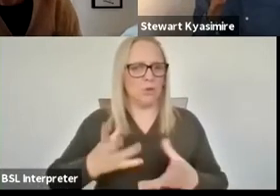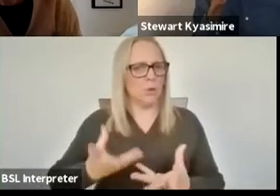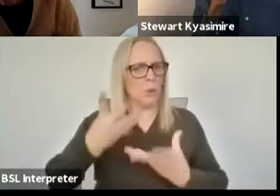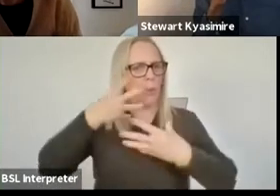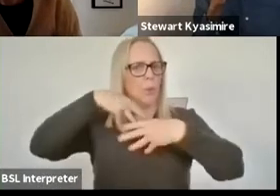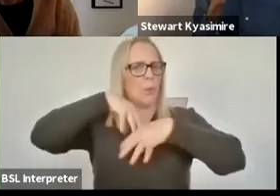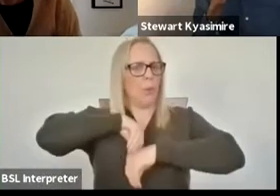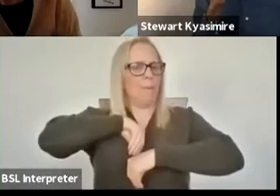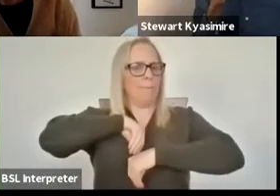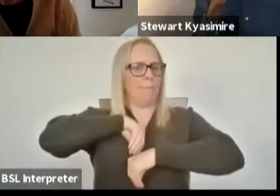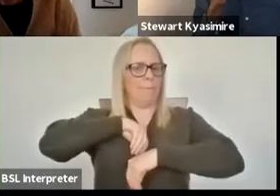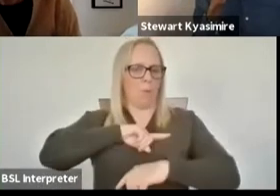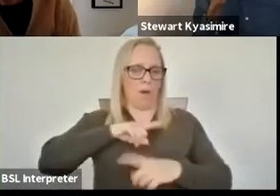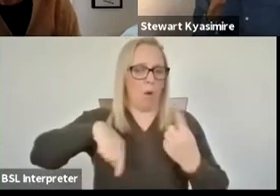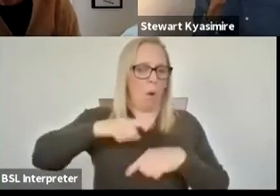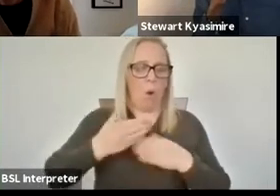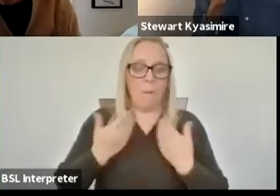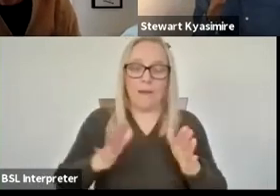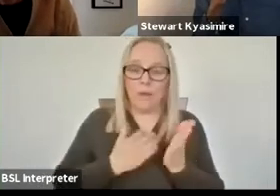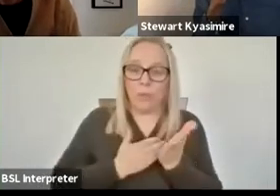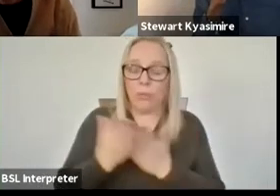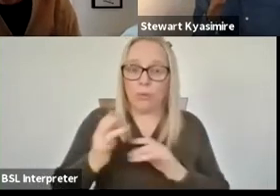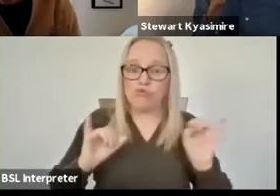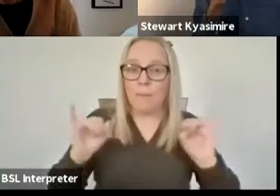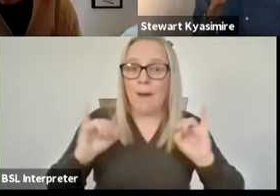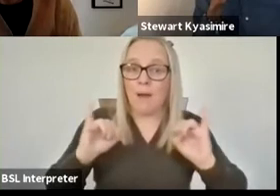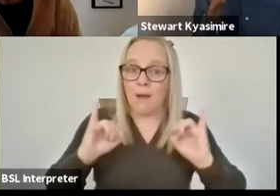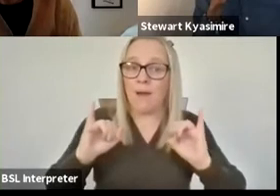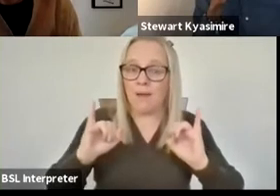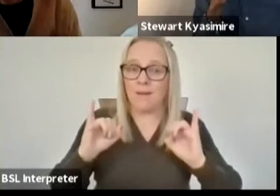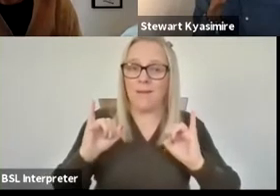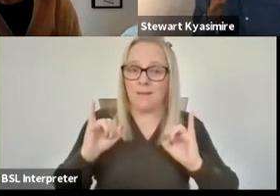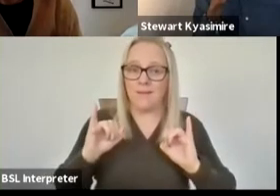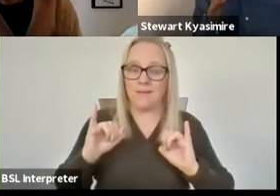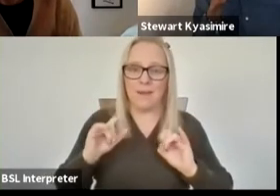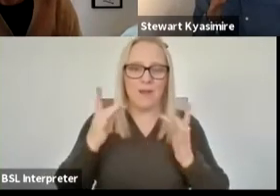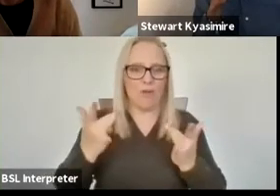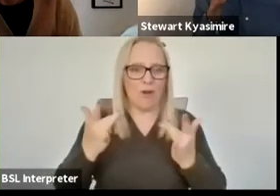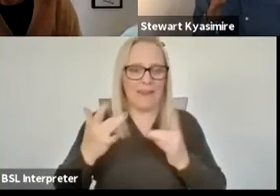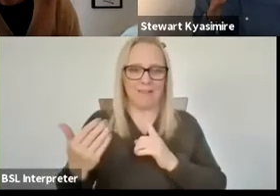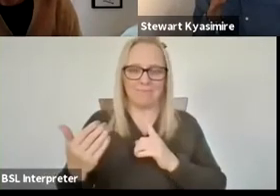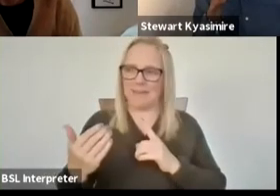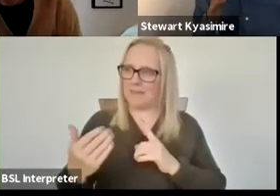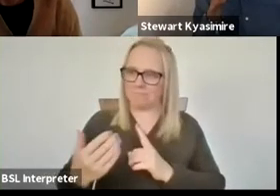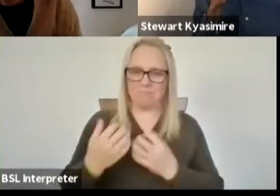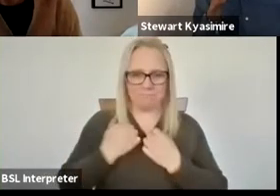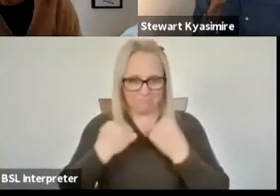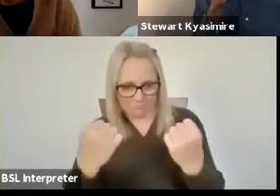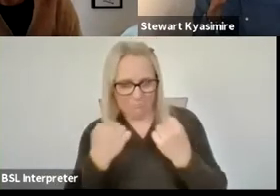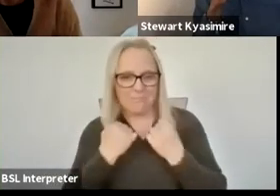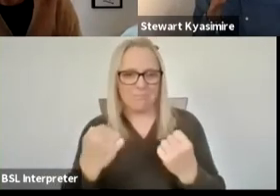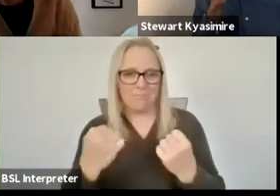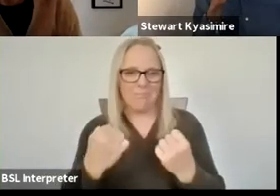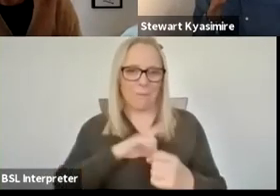a certain kind of trauma that we're not quite allowing ourselves to recognize because we need to just kind of carry on for the time being but but i think i think the impact will probably be longer